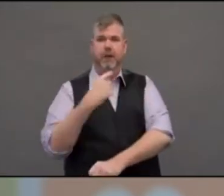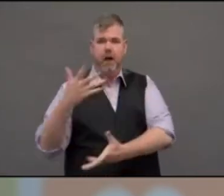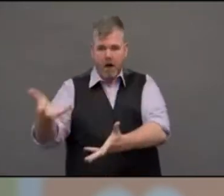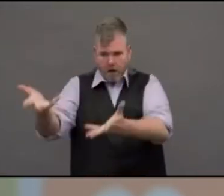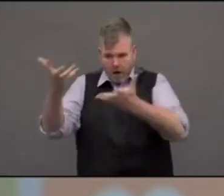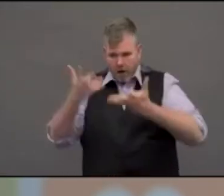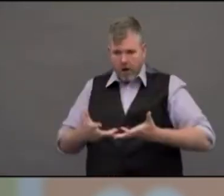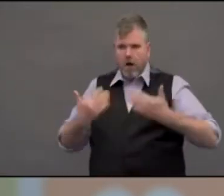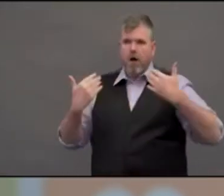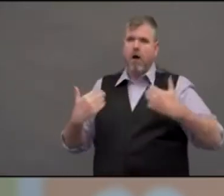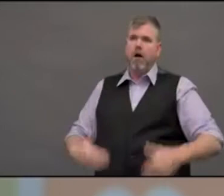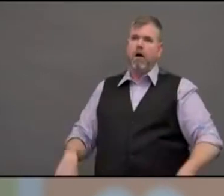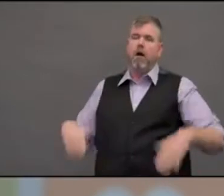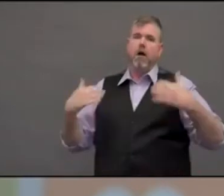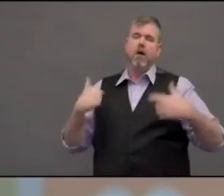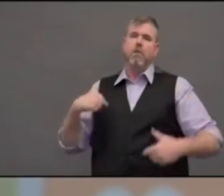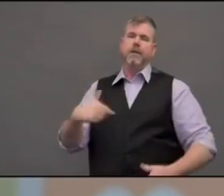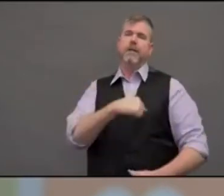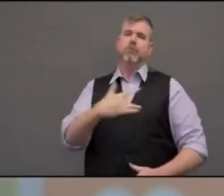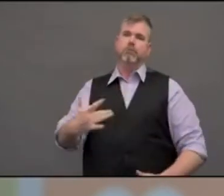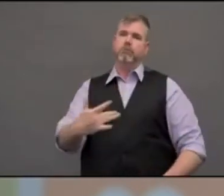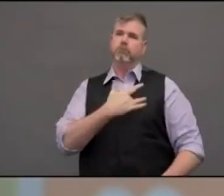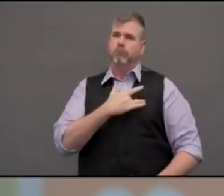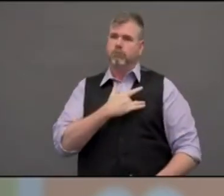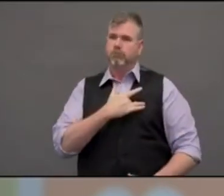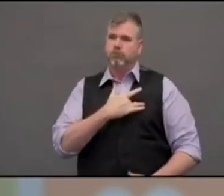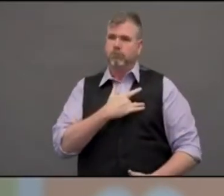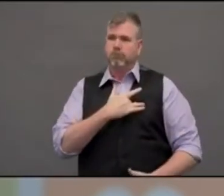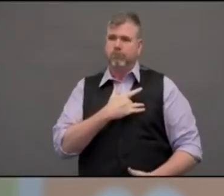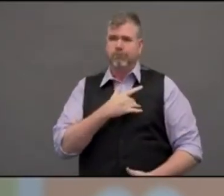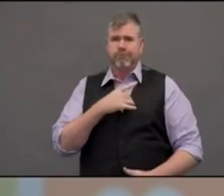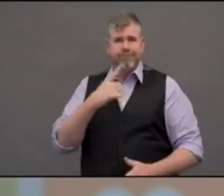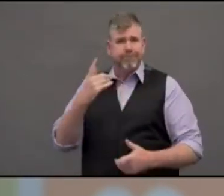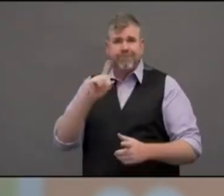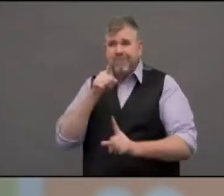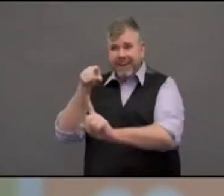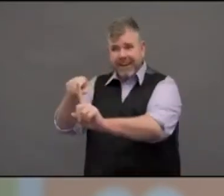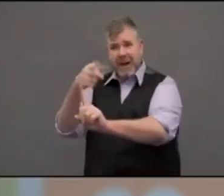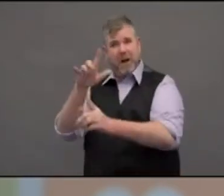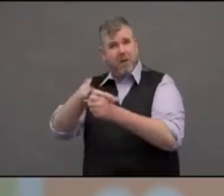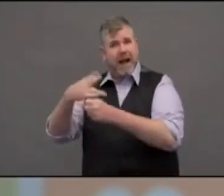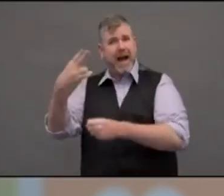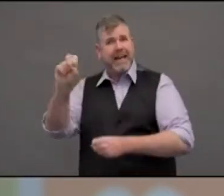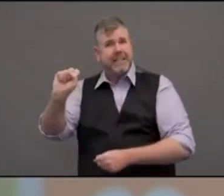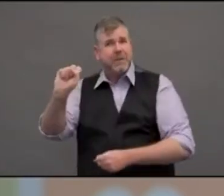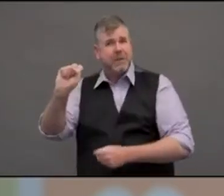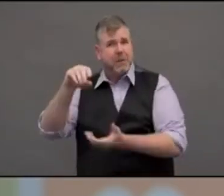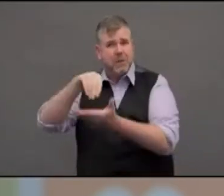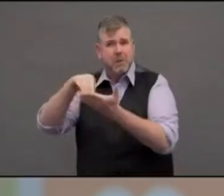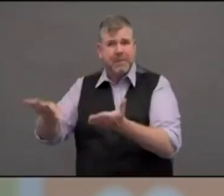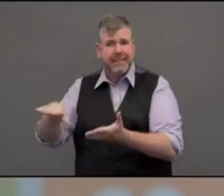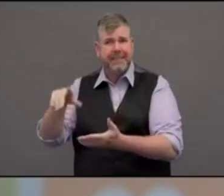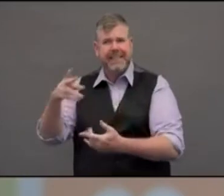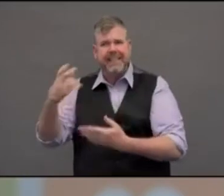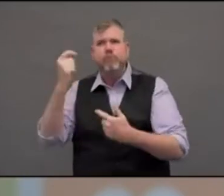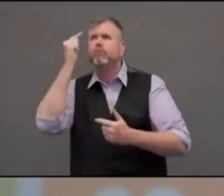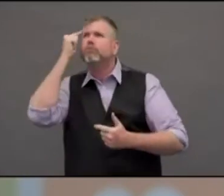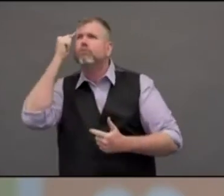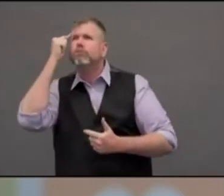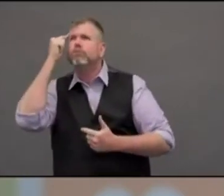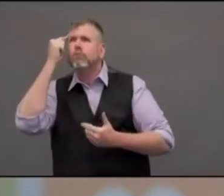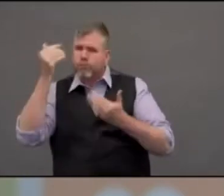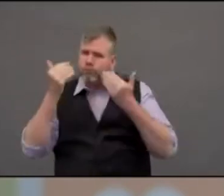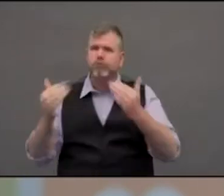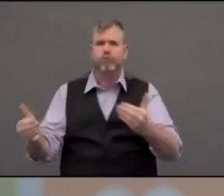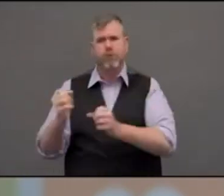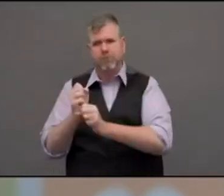high school kid to be able to think about that. You know, they feel so loved and, you know, and